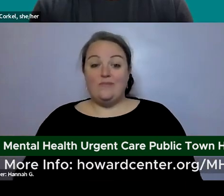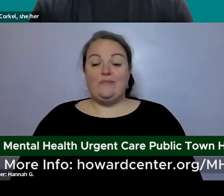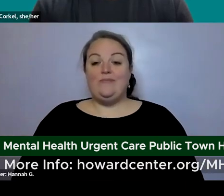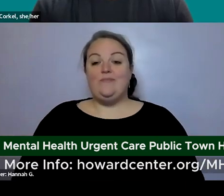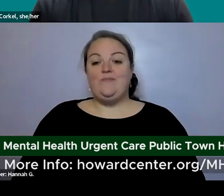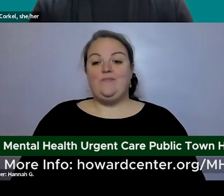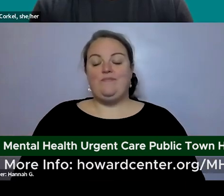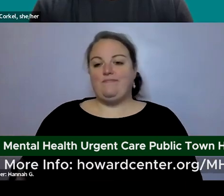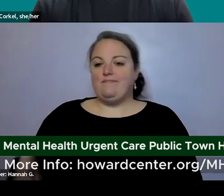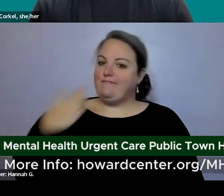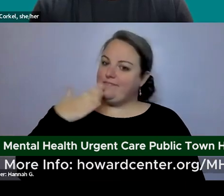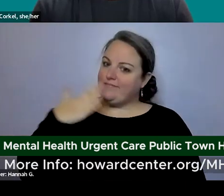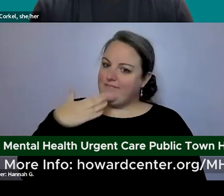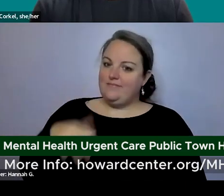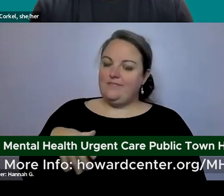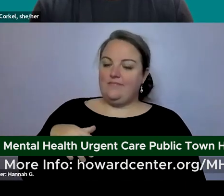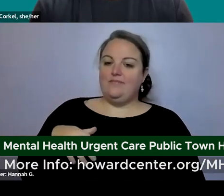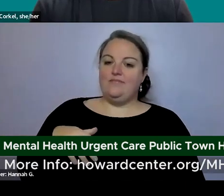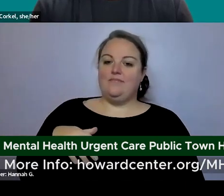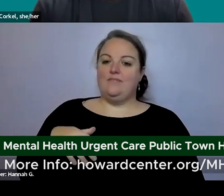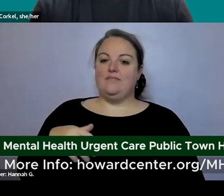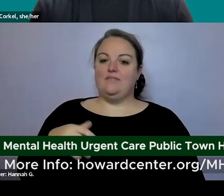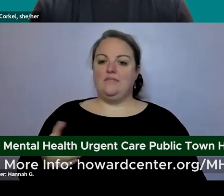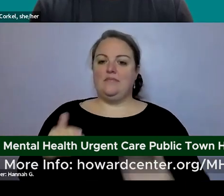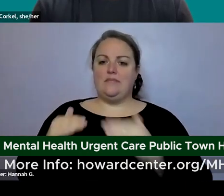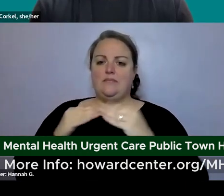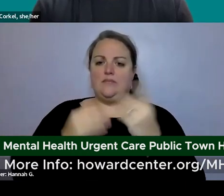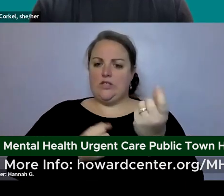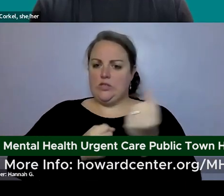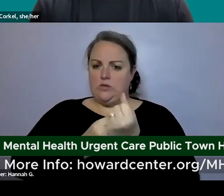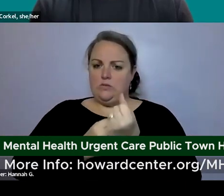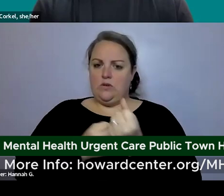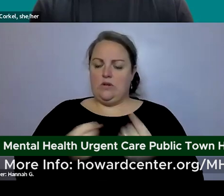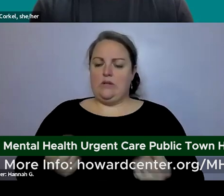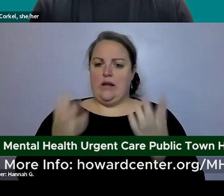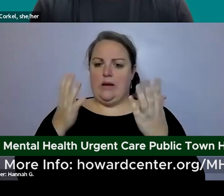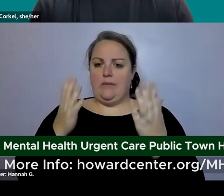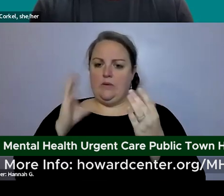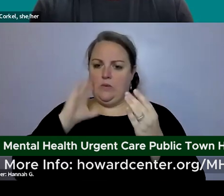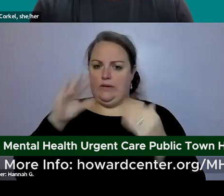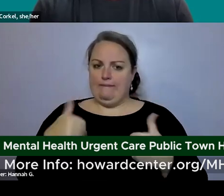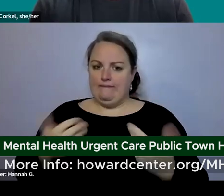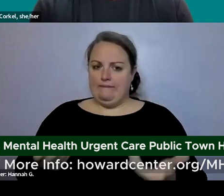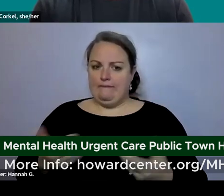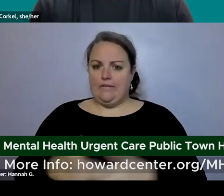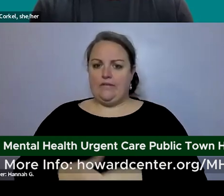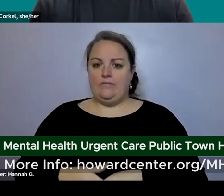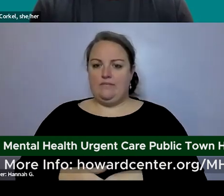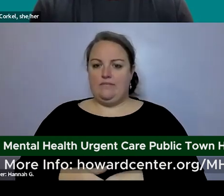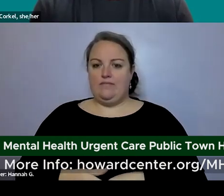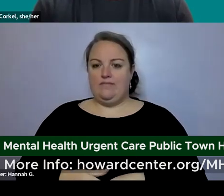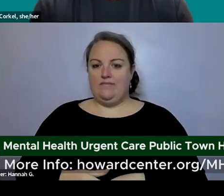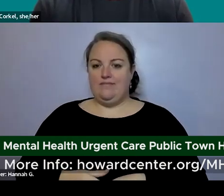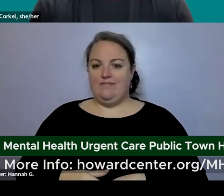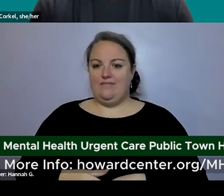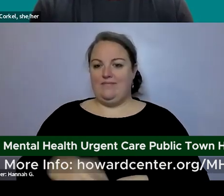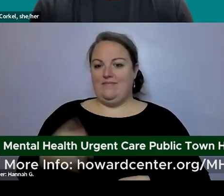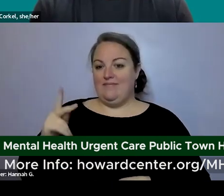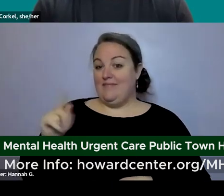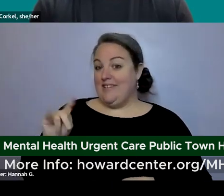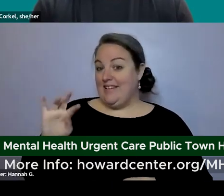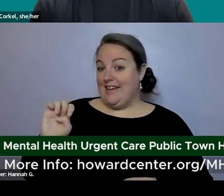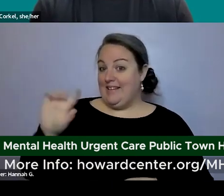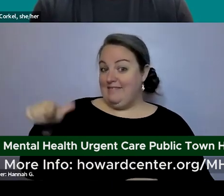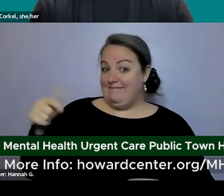thank you um how many peer supporters will there be at one time and is this a question that we want katie to